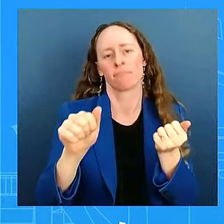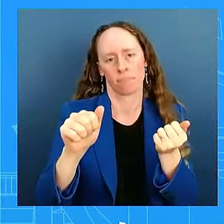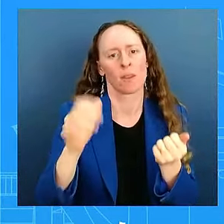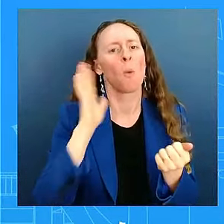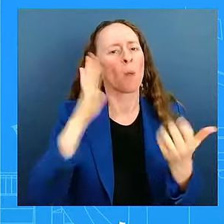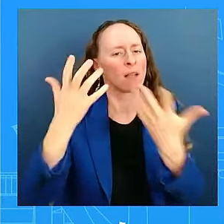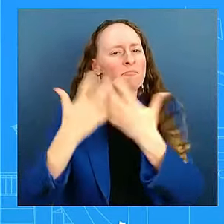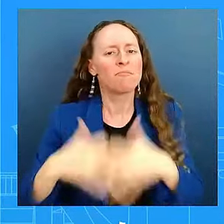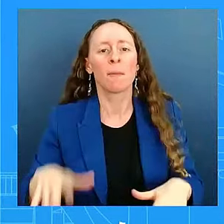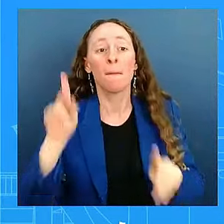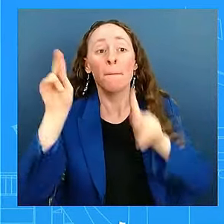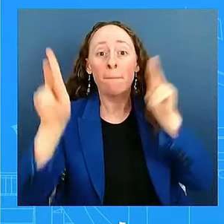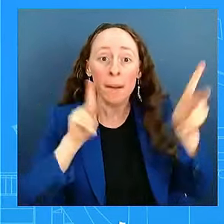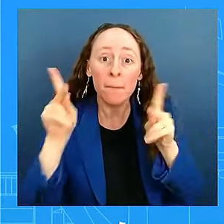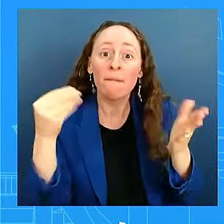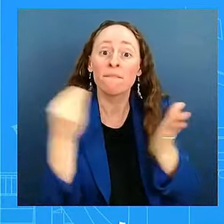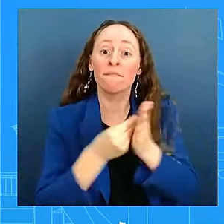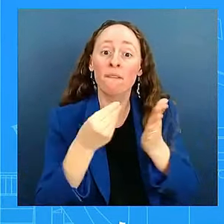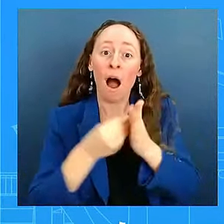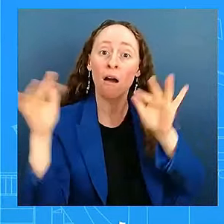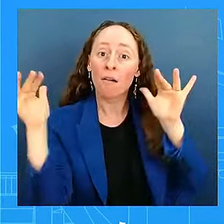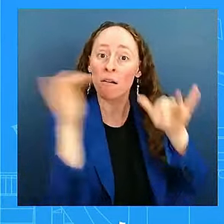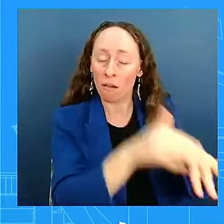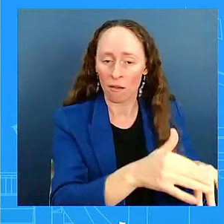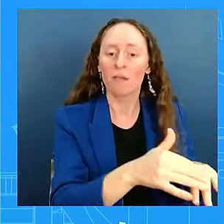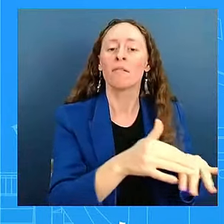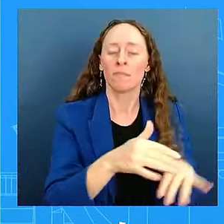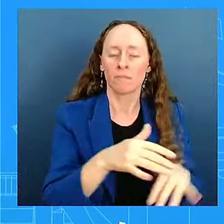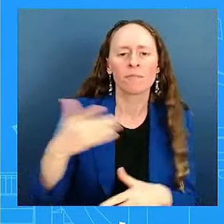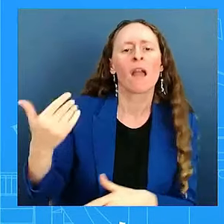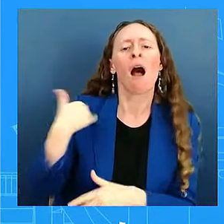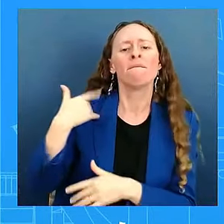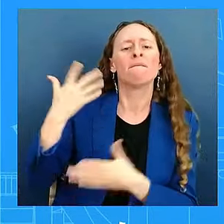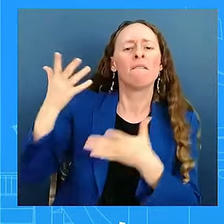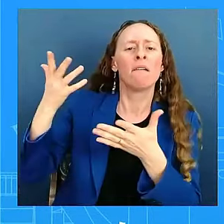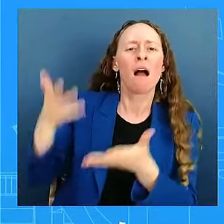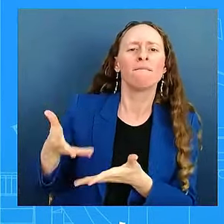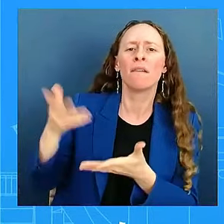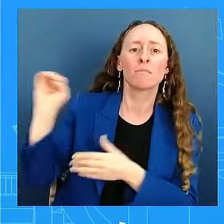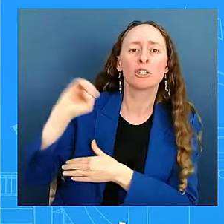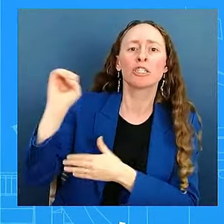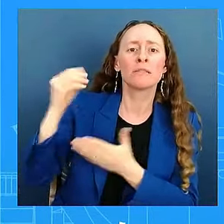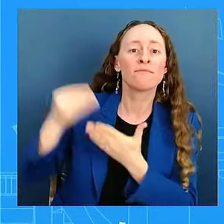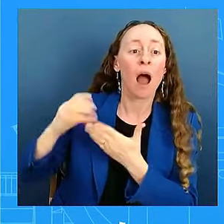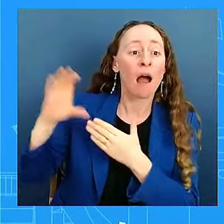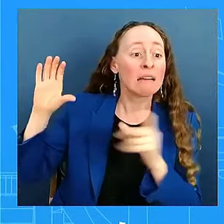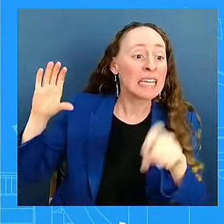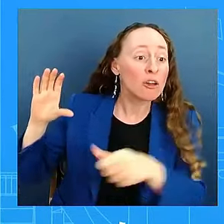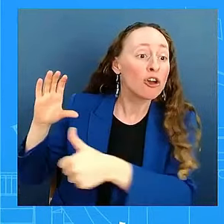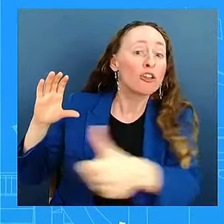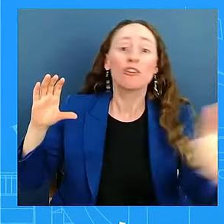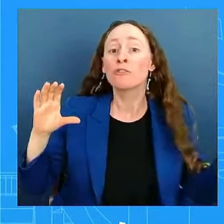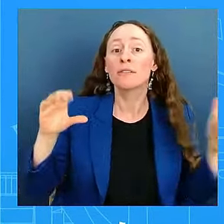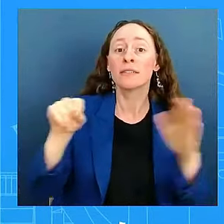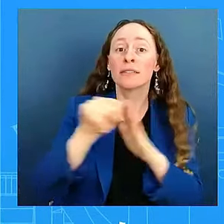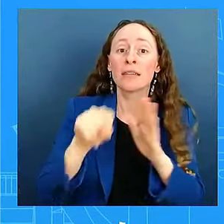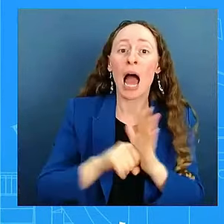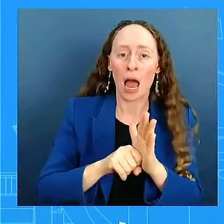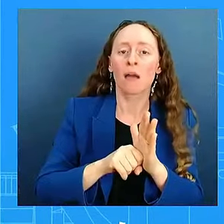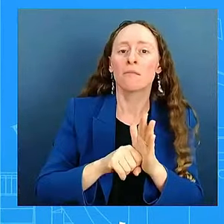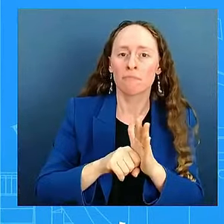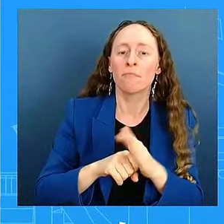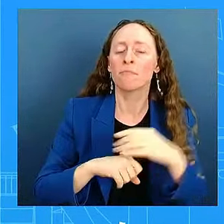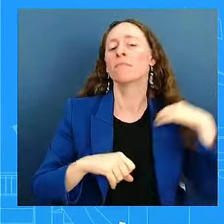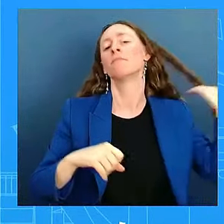Tomorrow, the President will travel to Raleigh, North Carolina, where he will visit the State Emergency Operations Center to meet with local